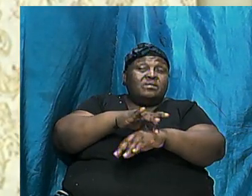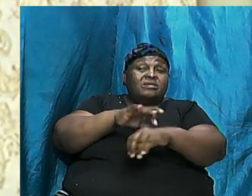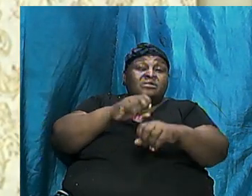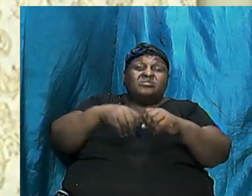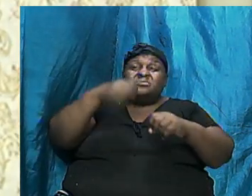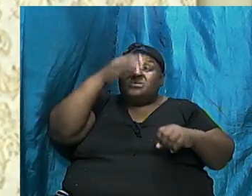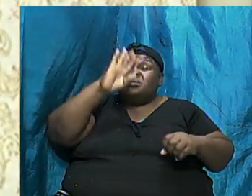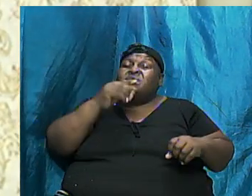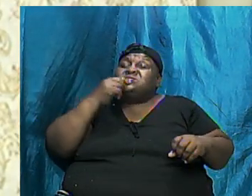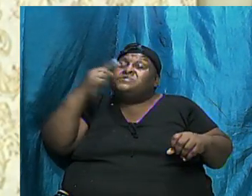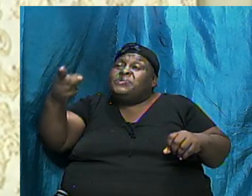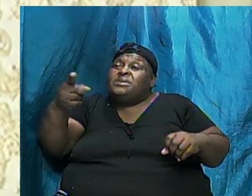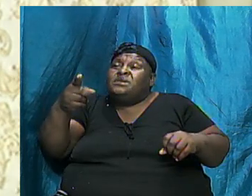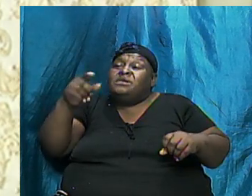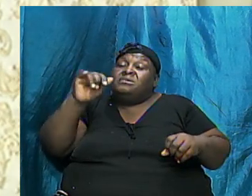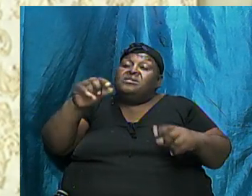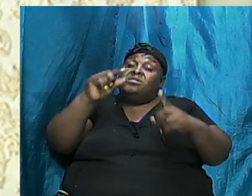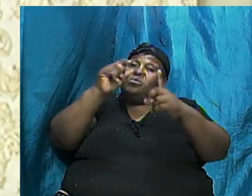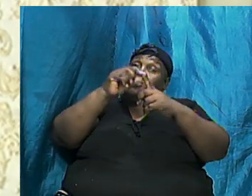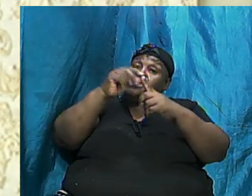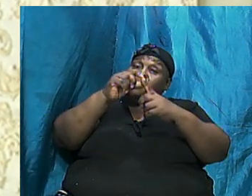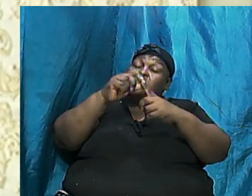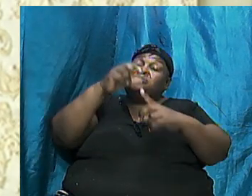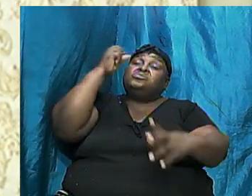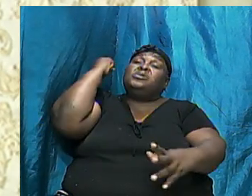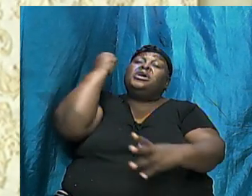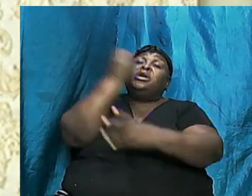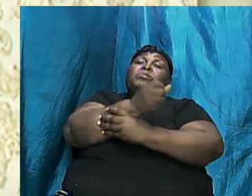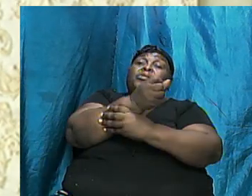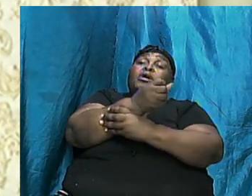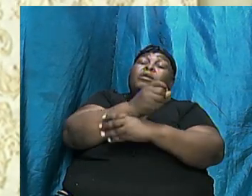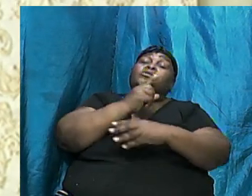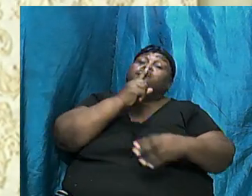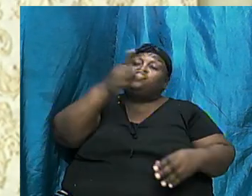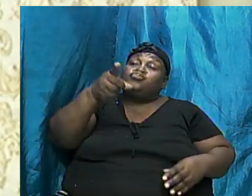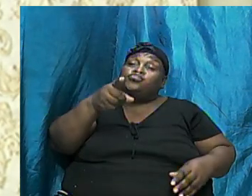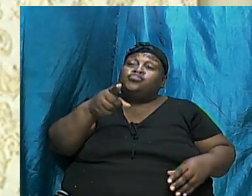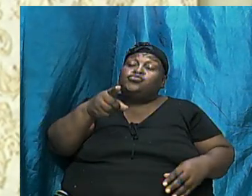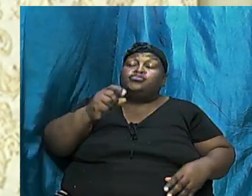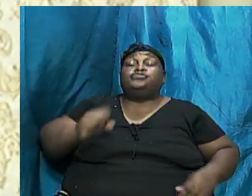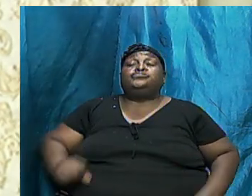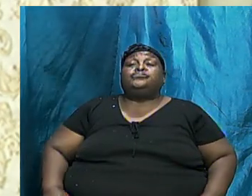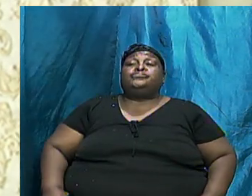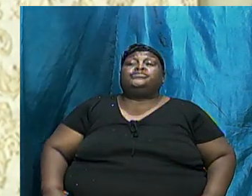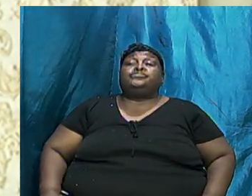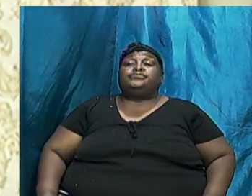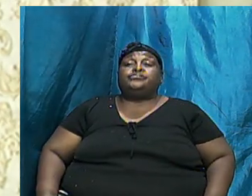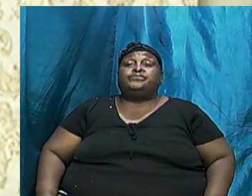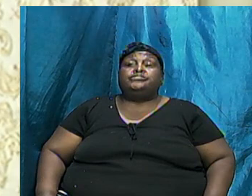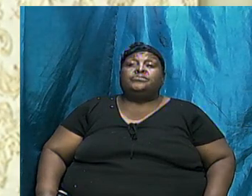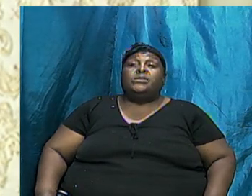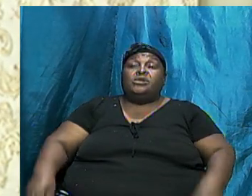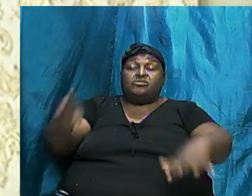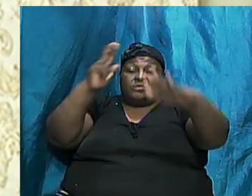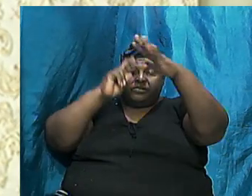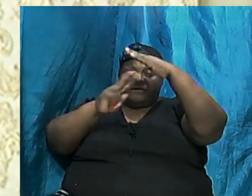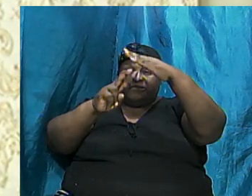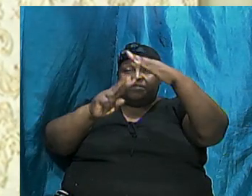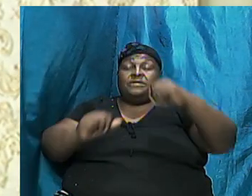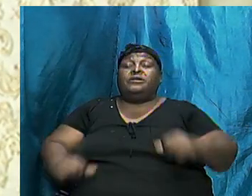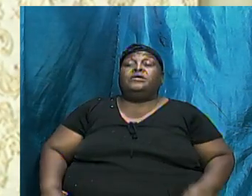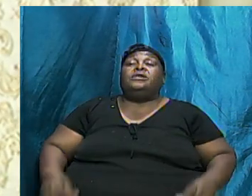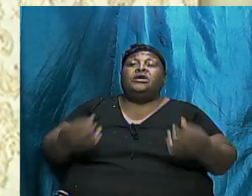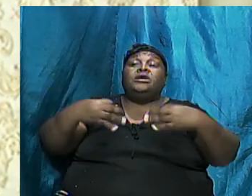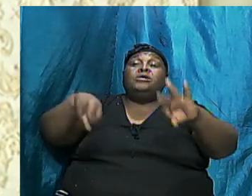that word To Abraham Was prophetic And it was a Messianic Prophecy And it is